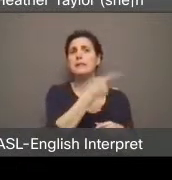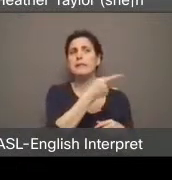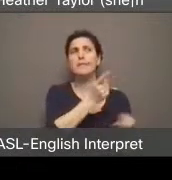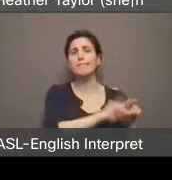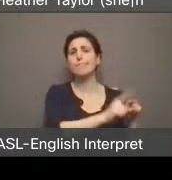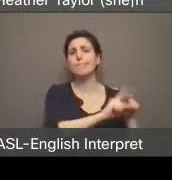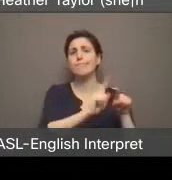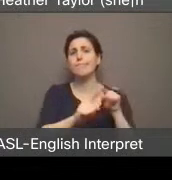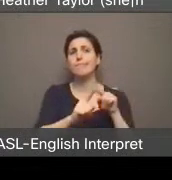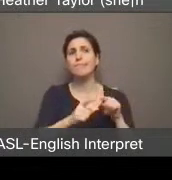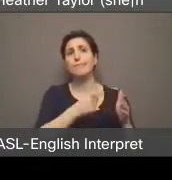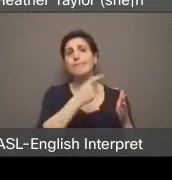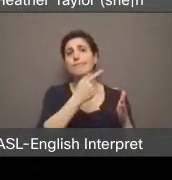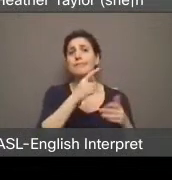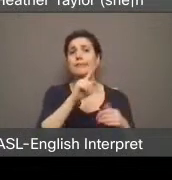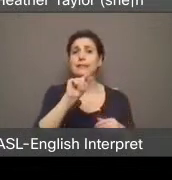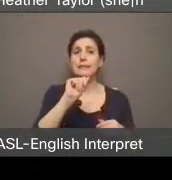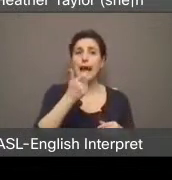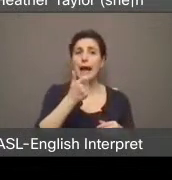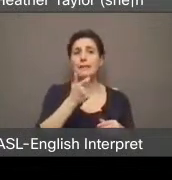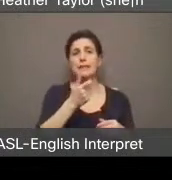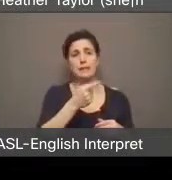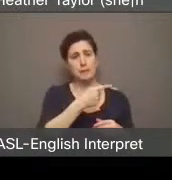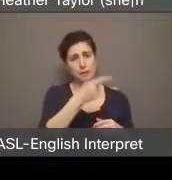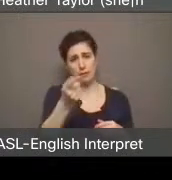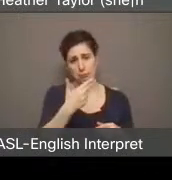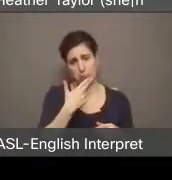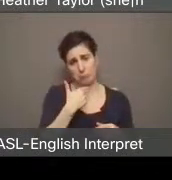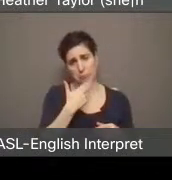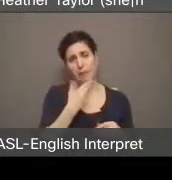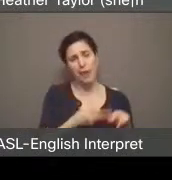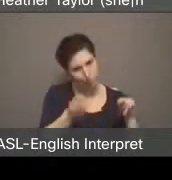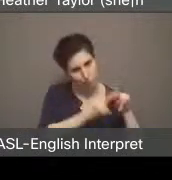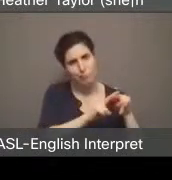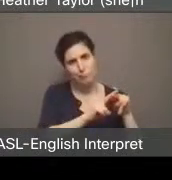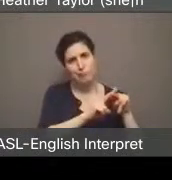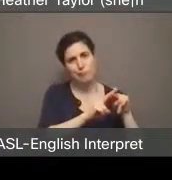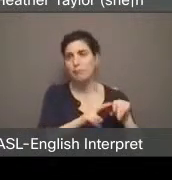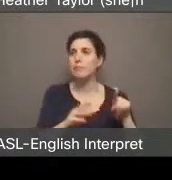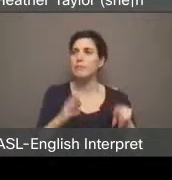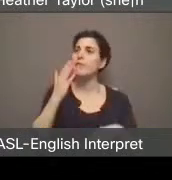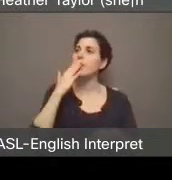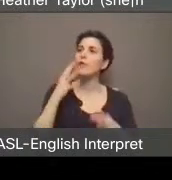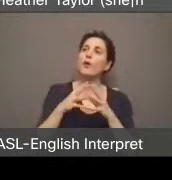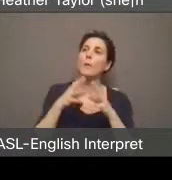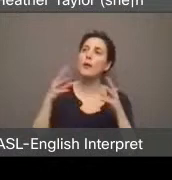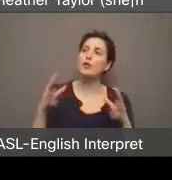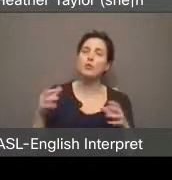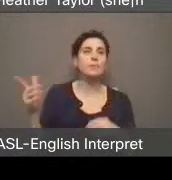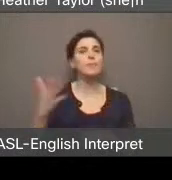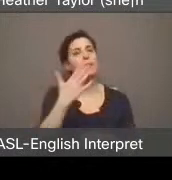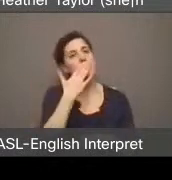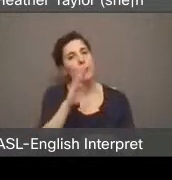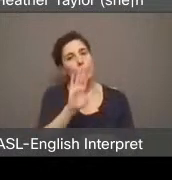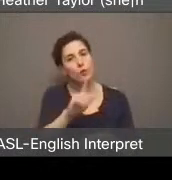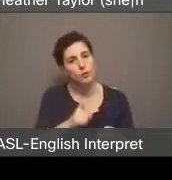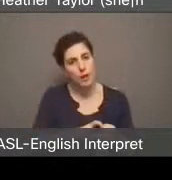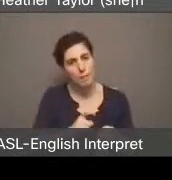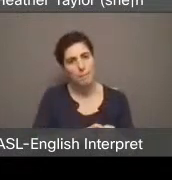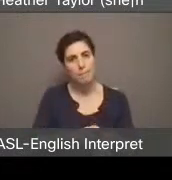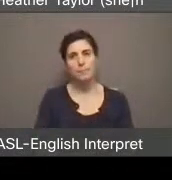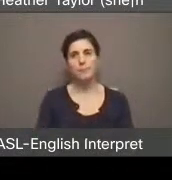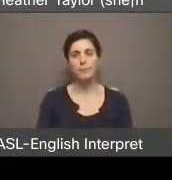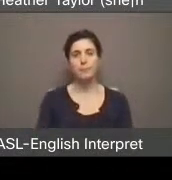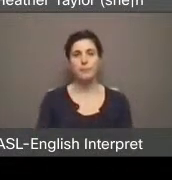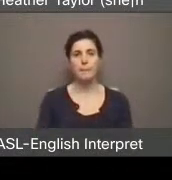extensive building currently going on. Thank you very much. you very Thank Thank you. your time. Thank